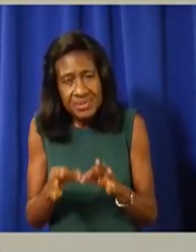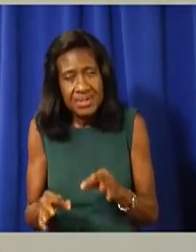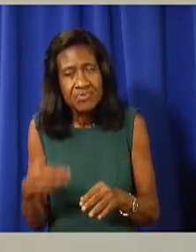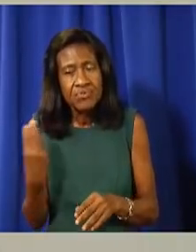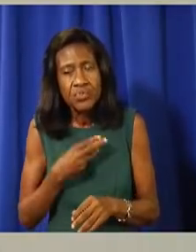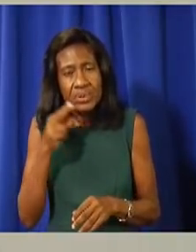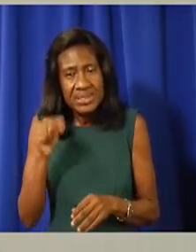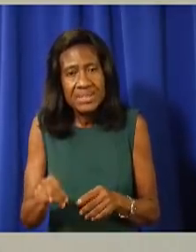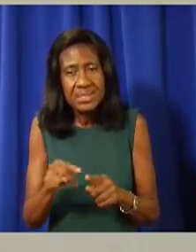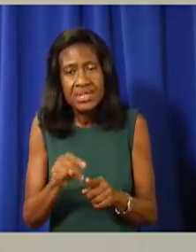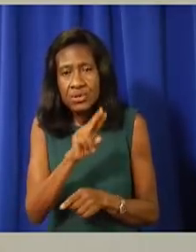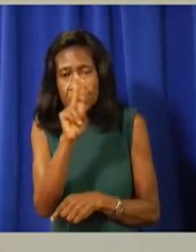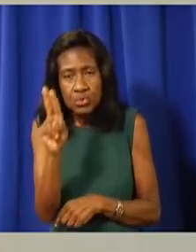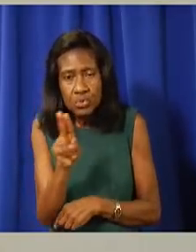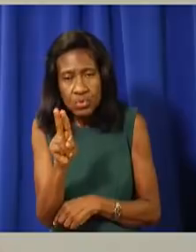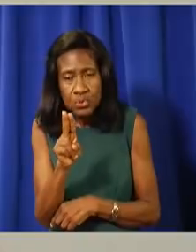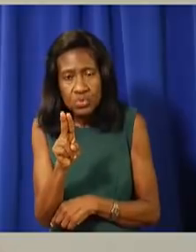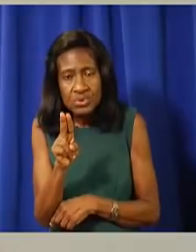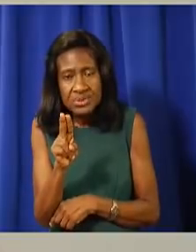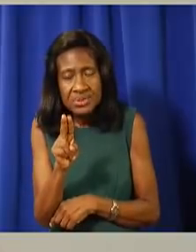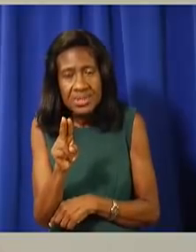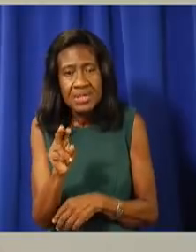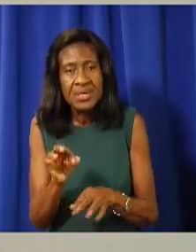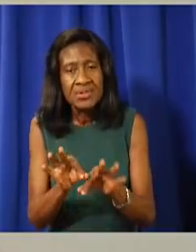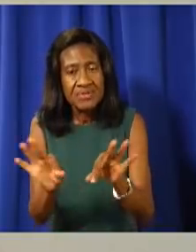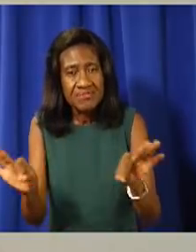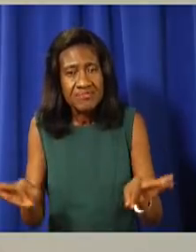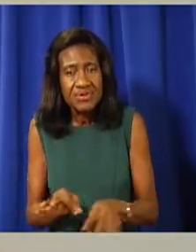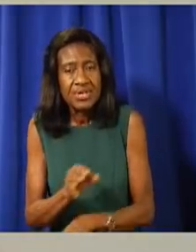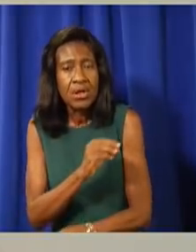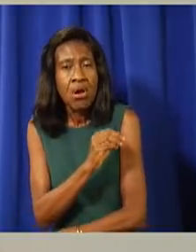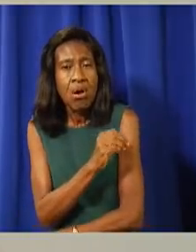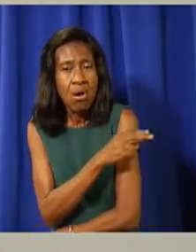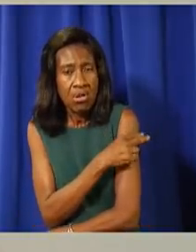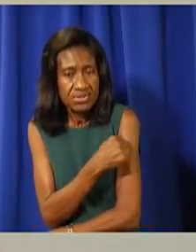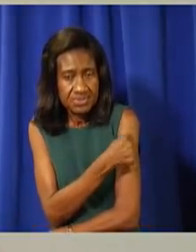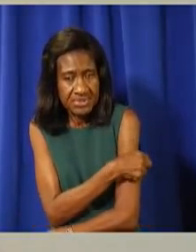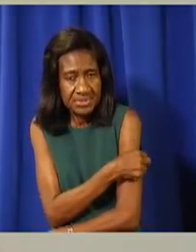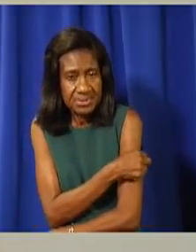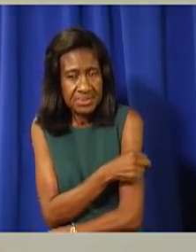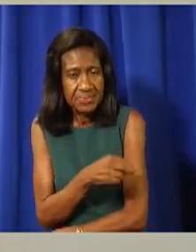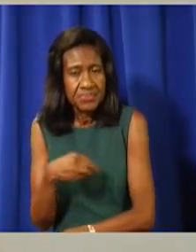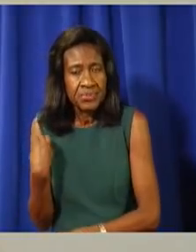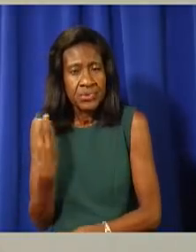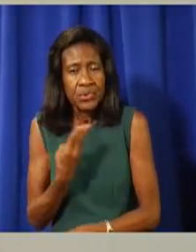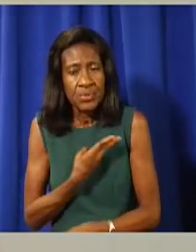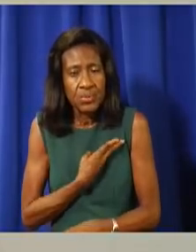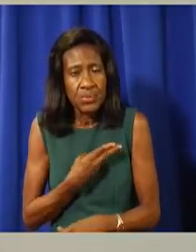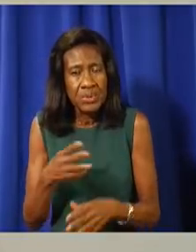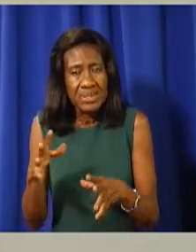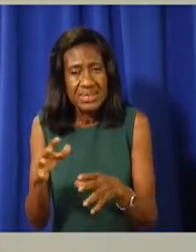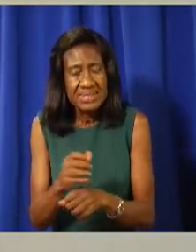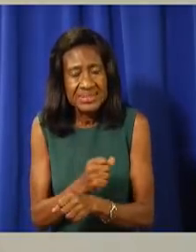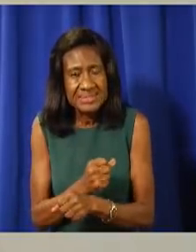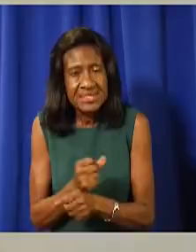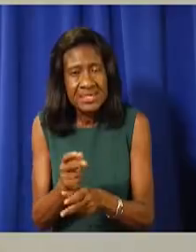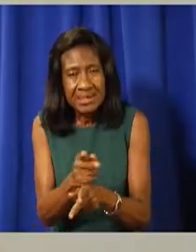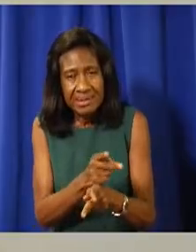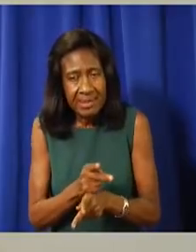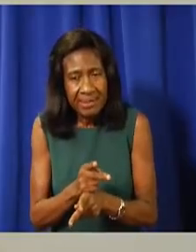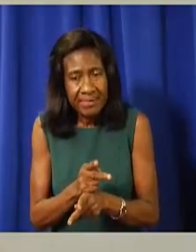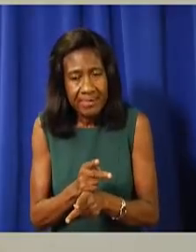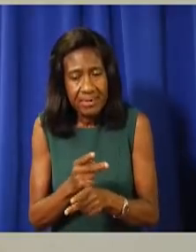hospital. We've achieved this by taking recommended precautionary measures, such as social